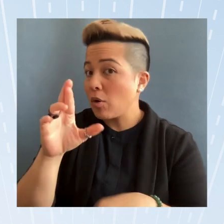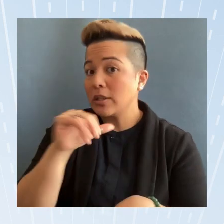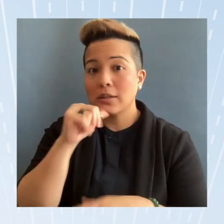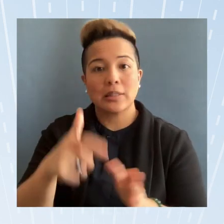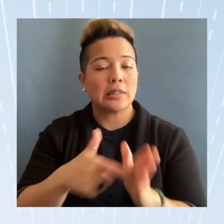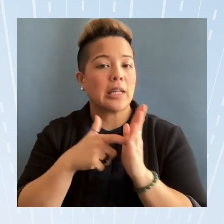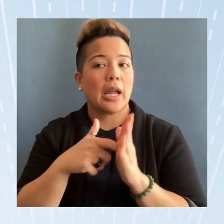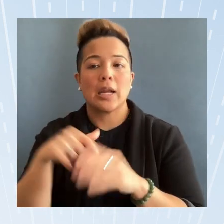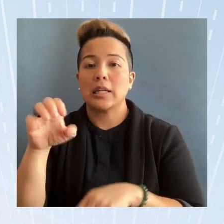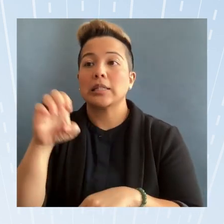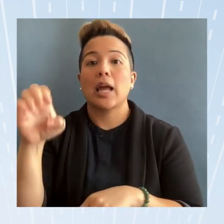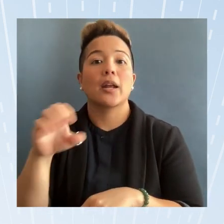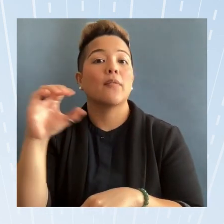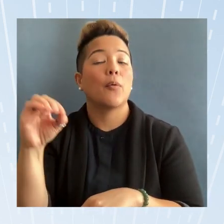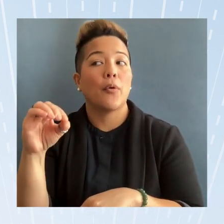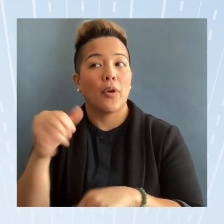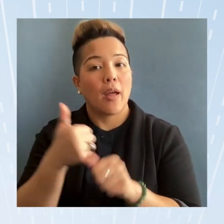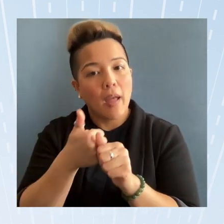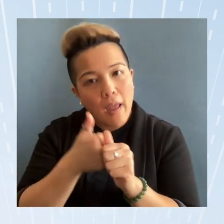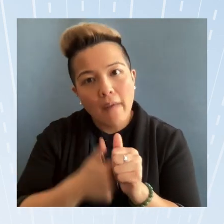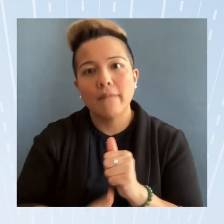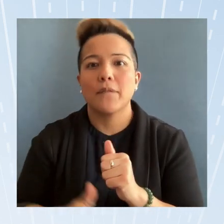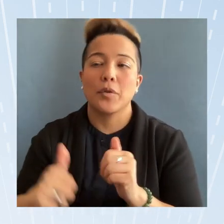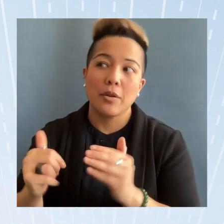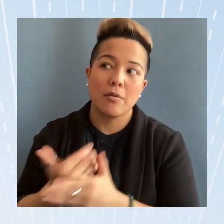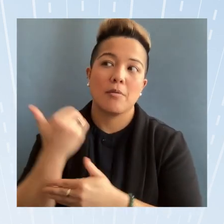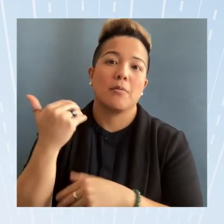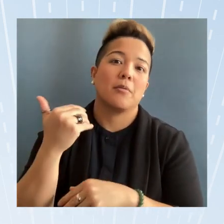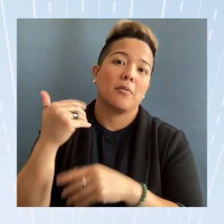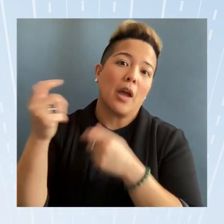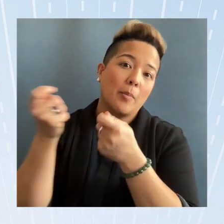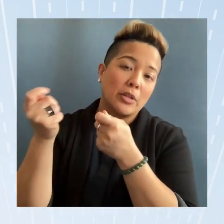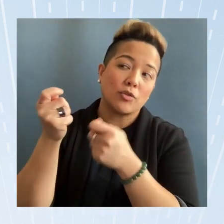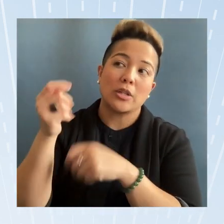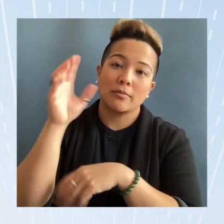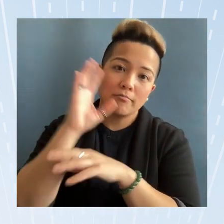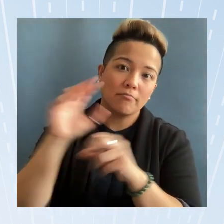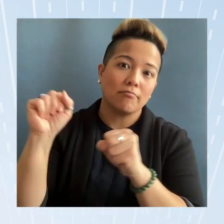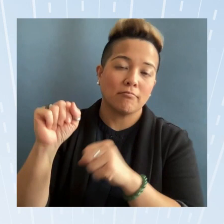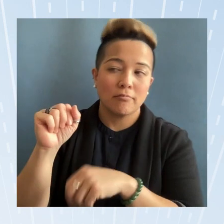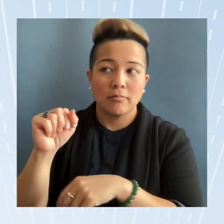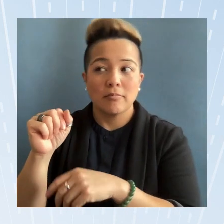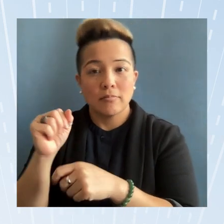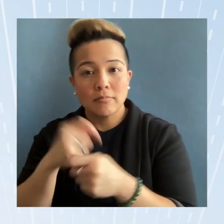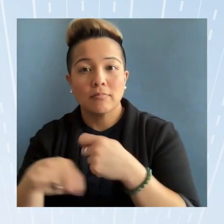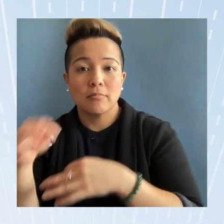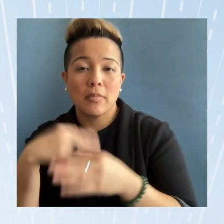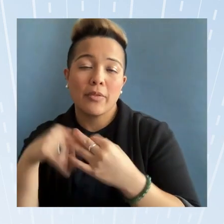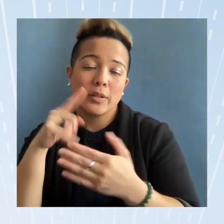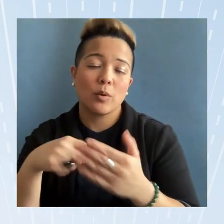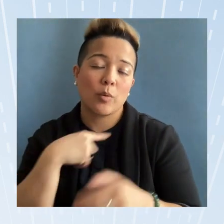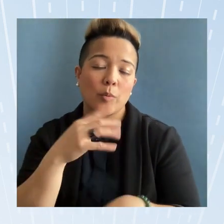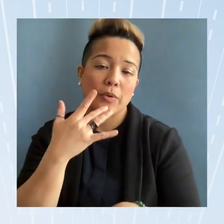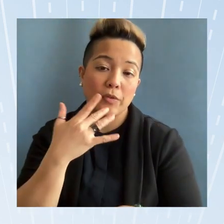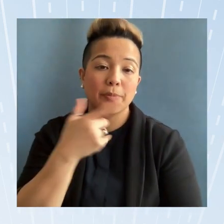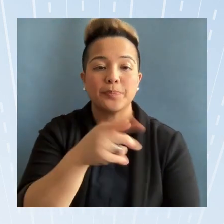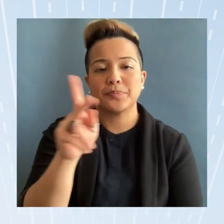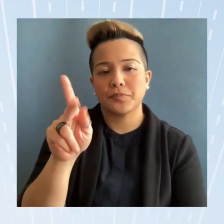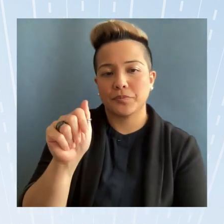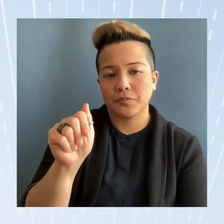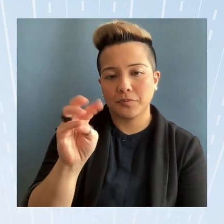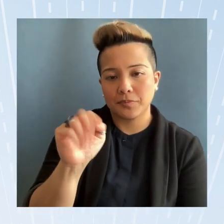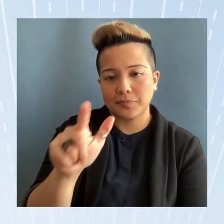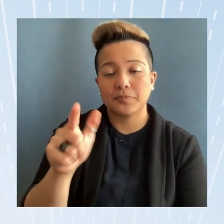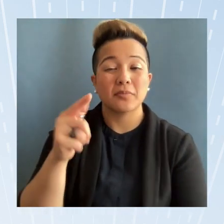executive order every administration I think that's what we would prefer yeah and and also the other